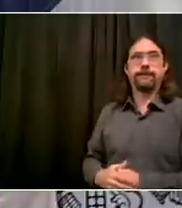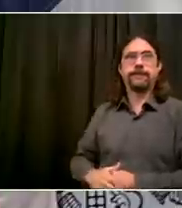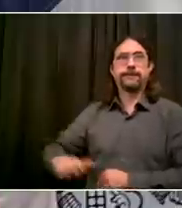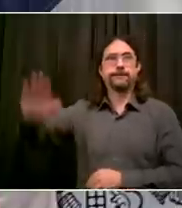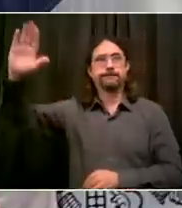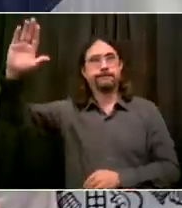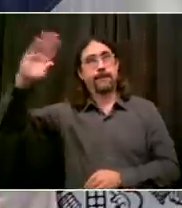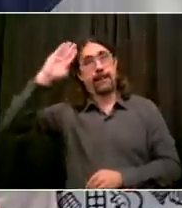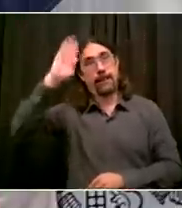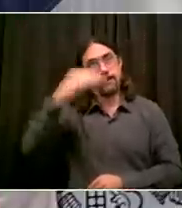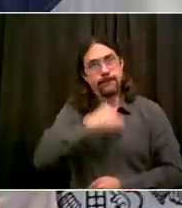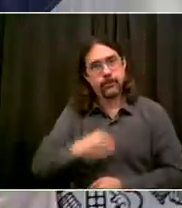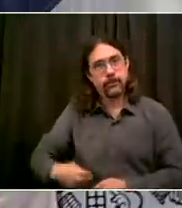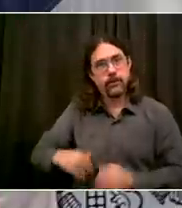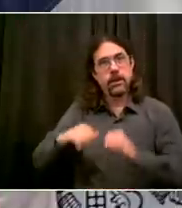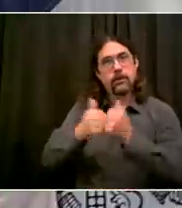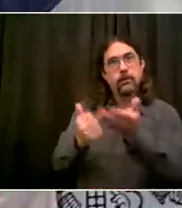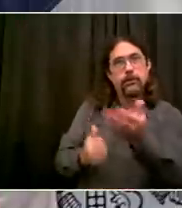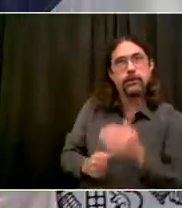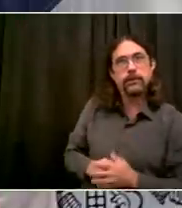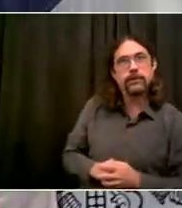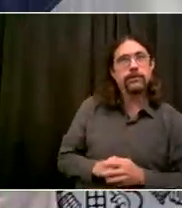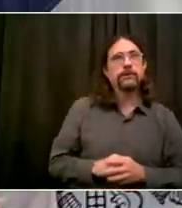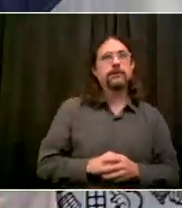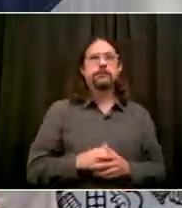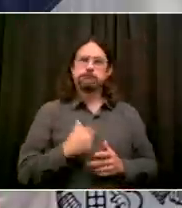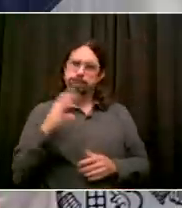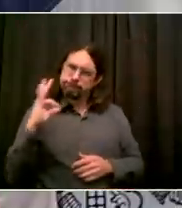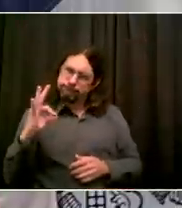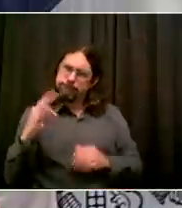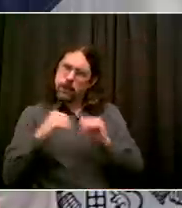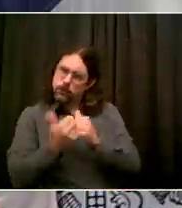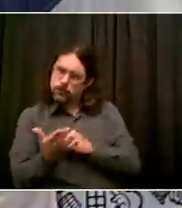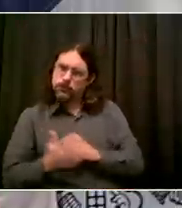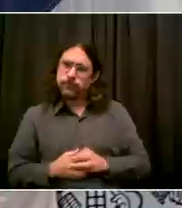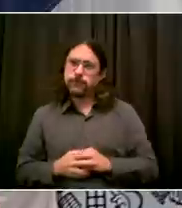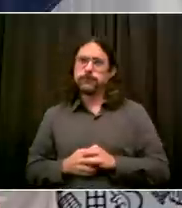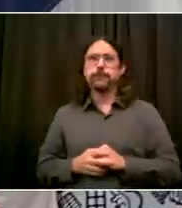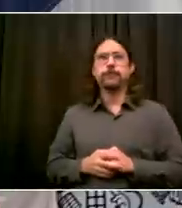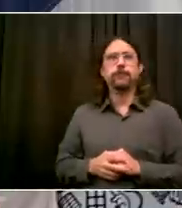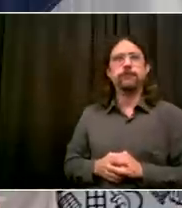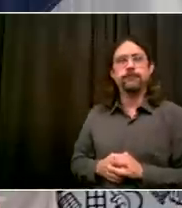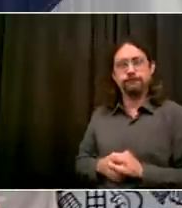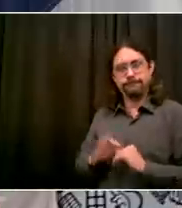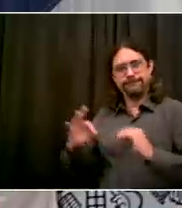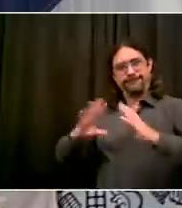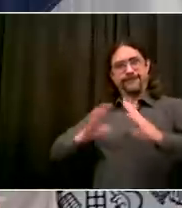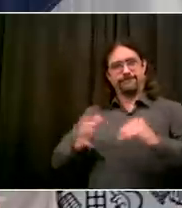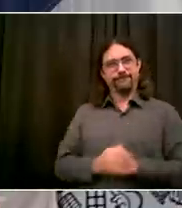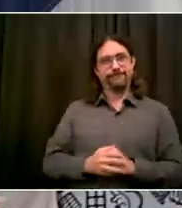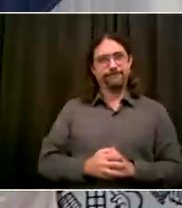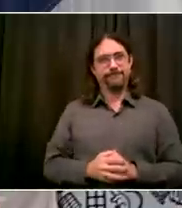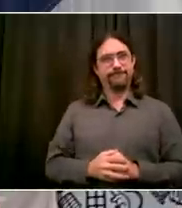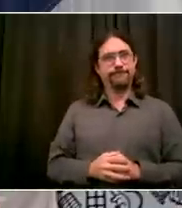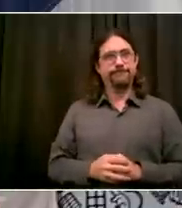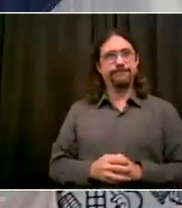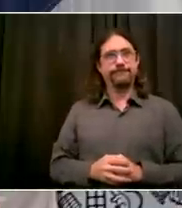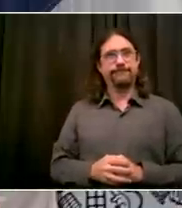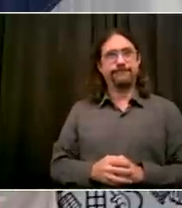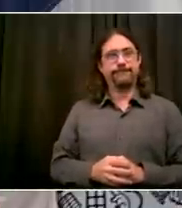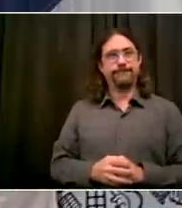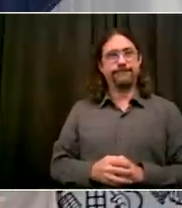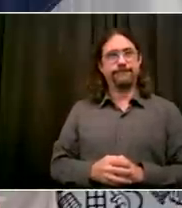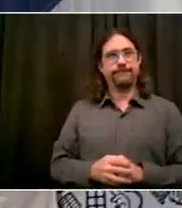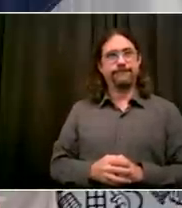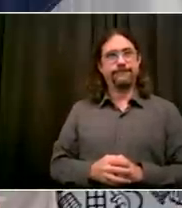I'm digging the question marks. So I want you to know, the first question is being asked in all due